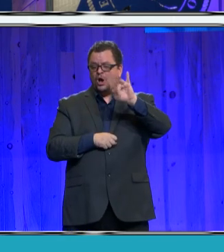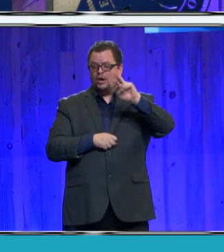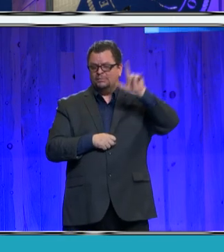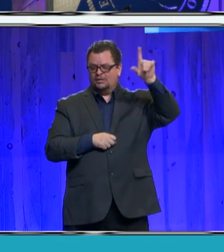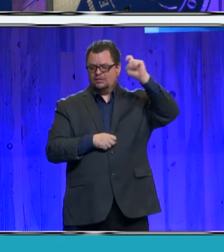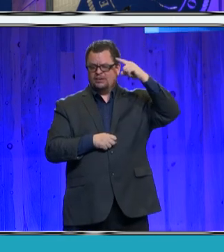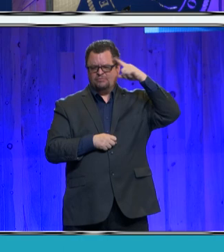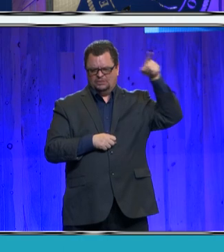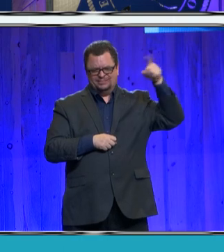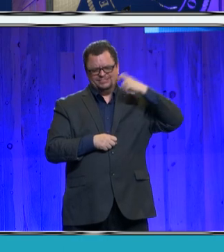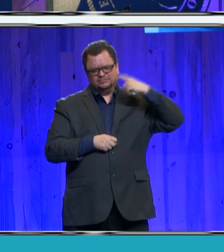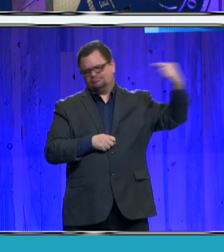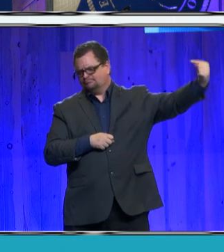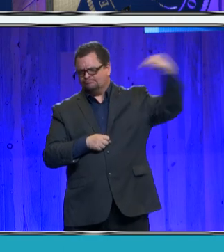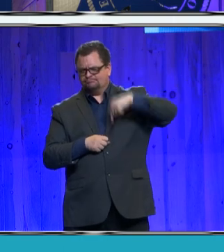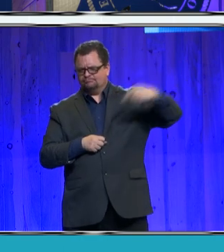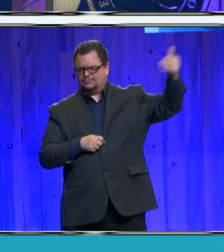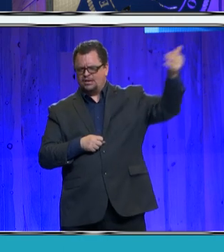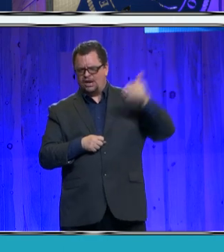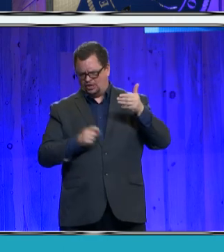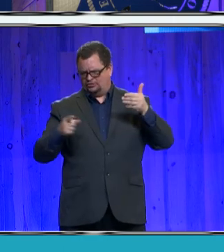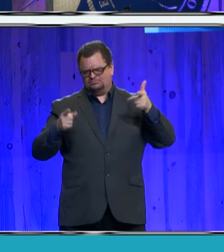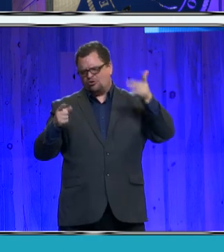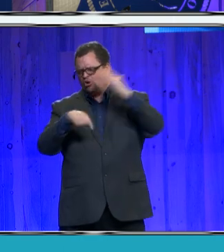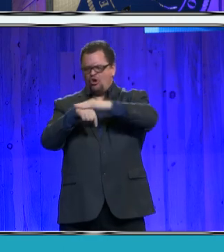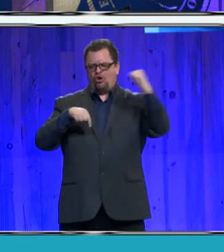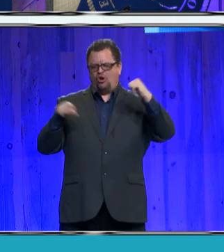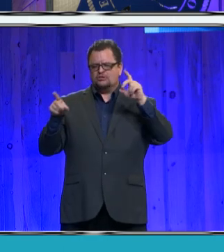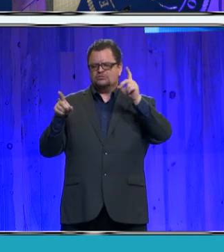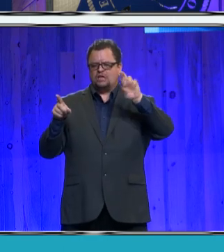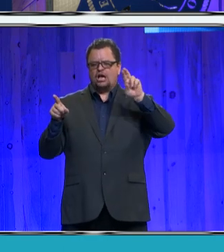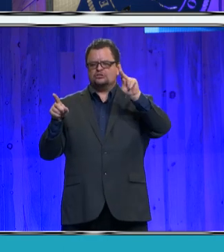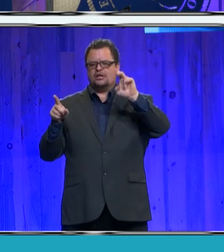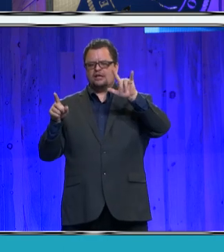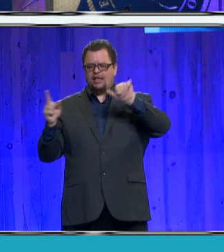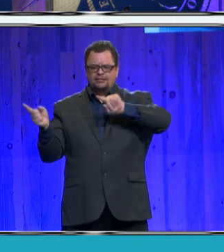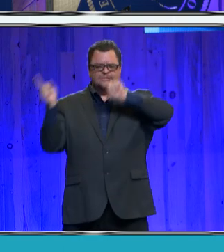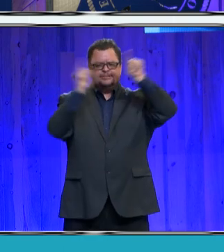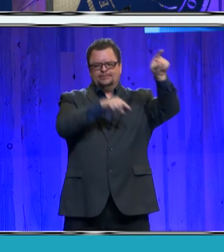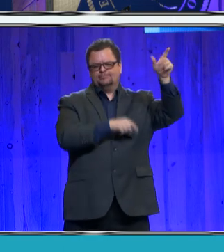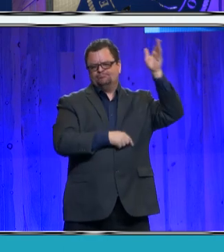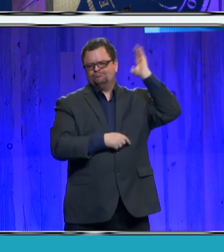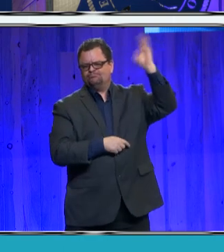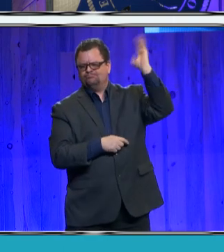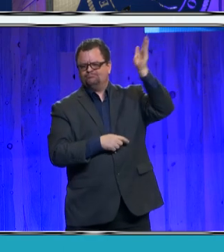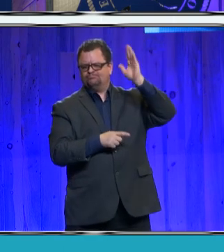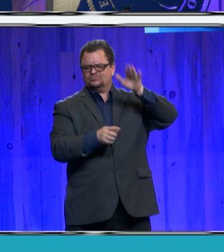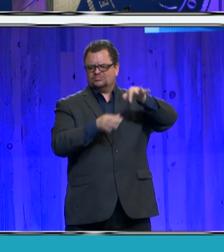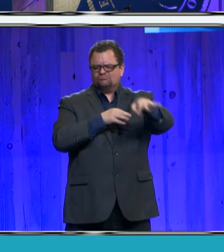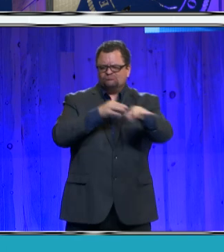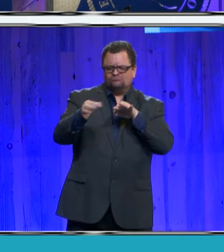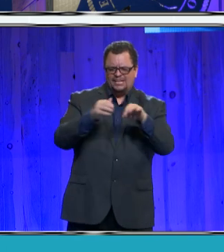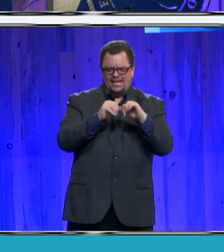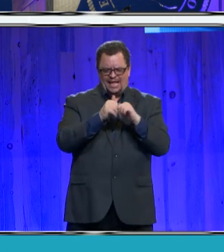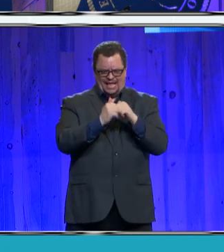coroners can play in suicide prevention, a cause Leon has championed for years.